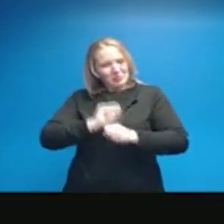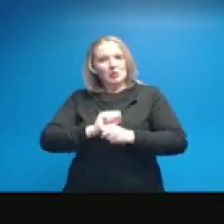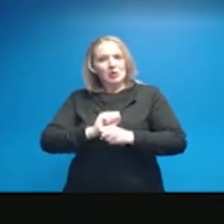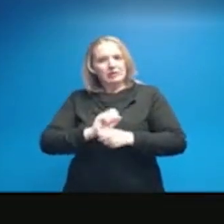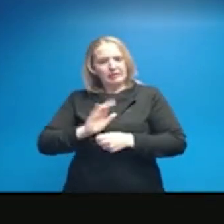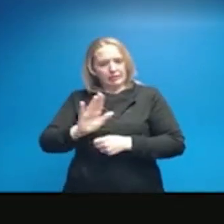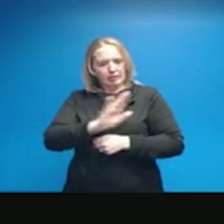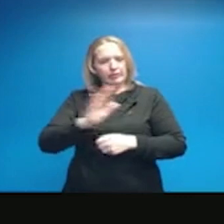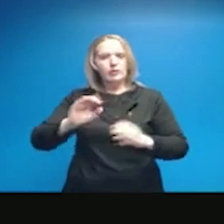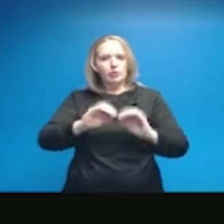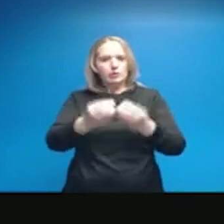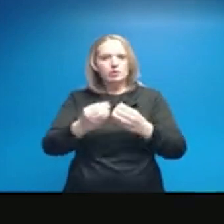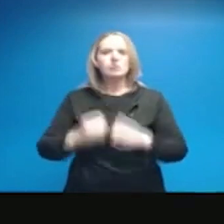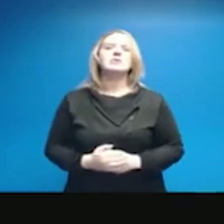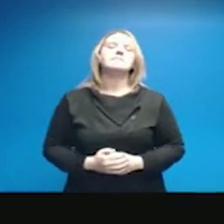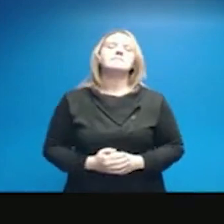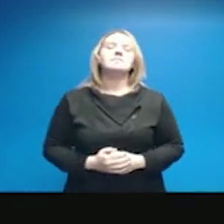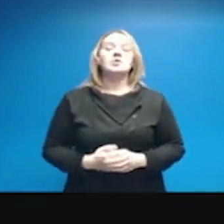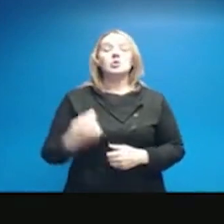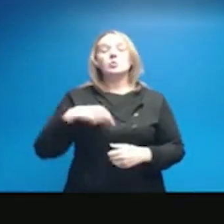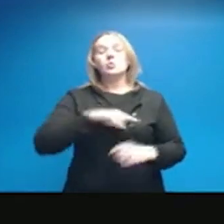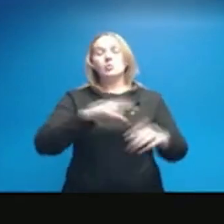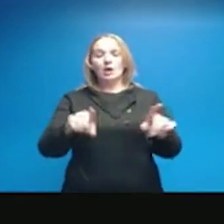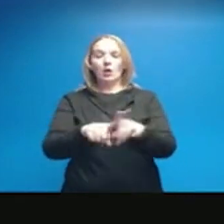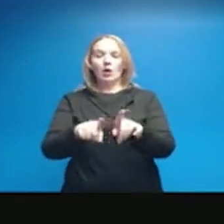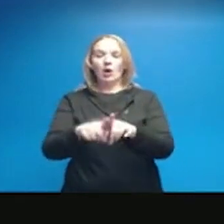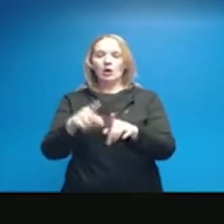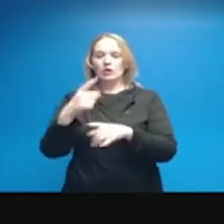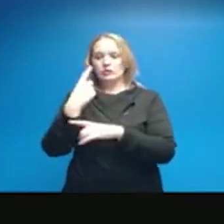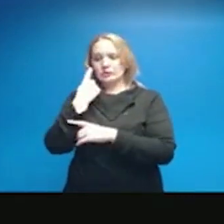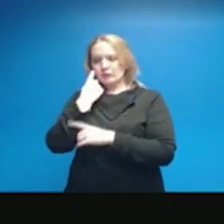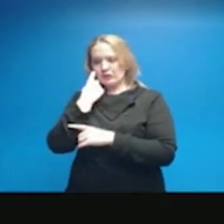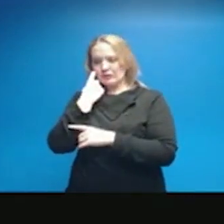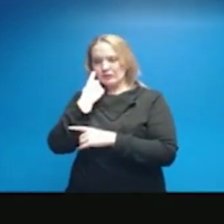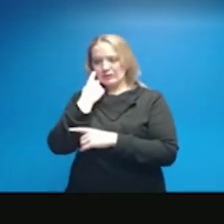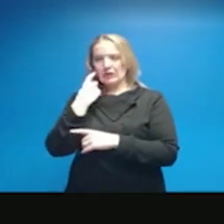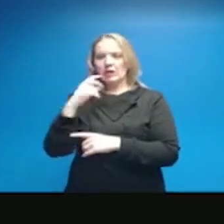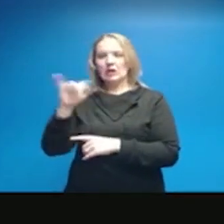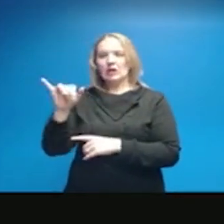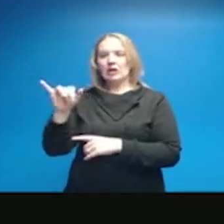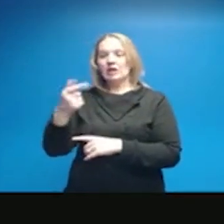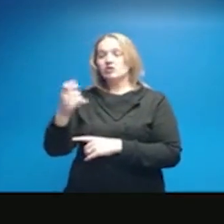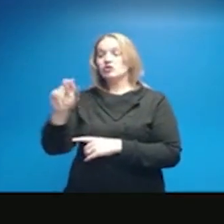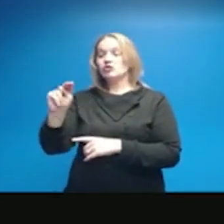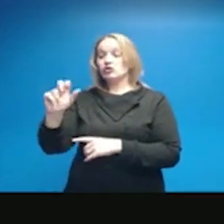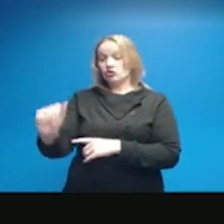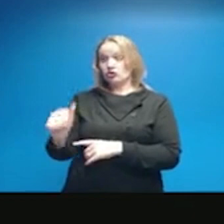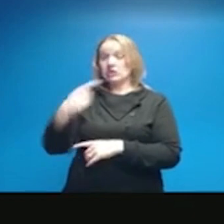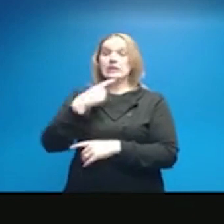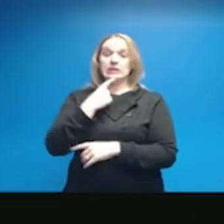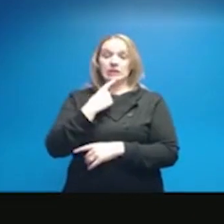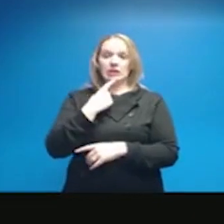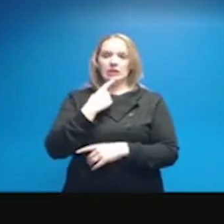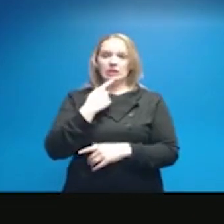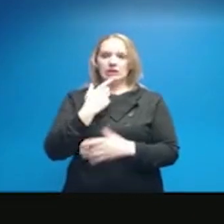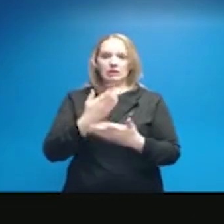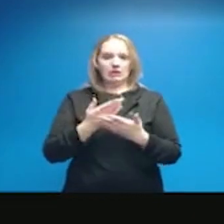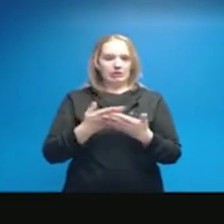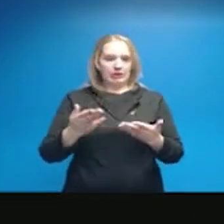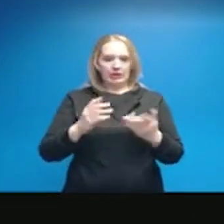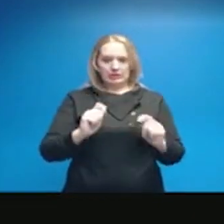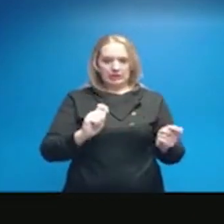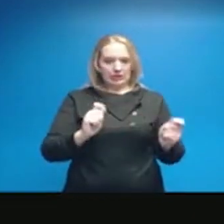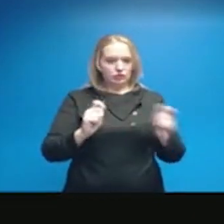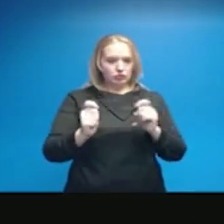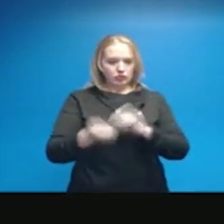organization. We also just, as Gina was saying, you know, these kinds of things can alter exactly how